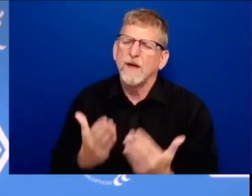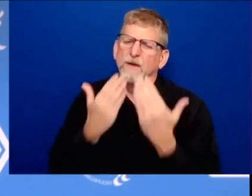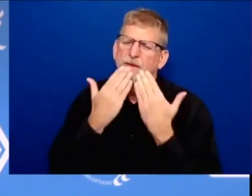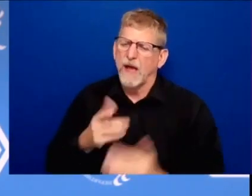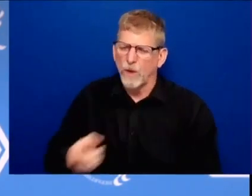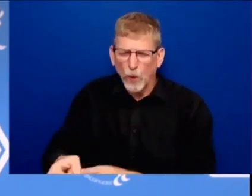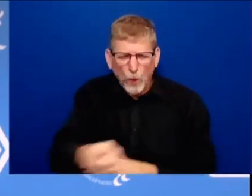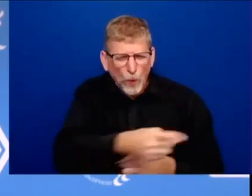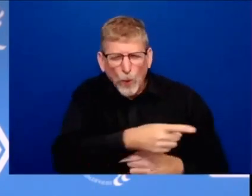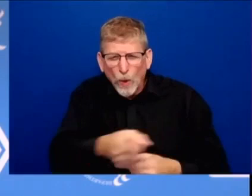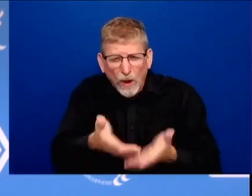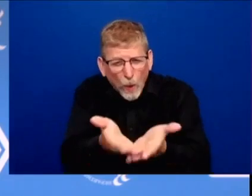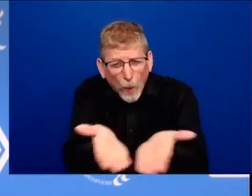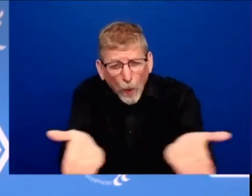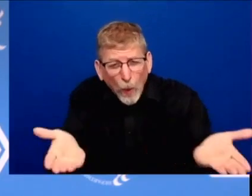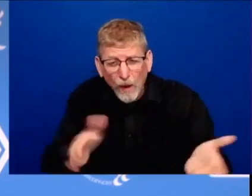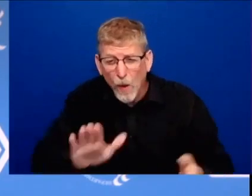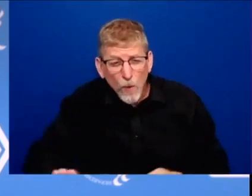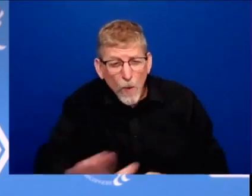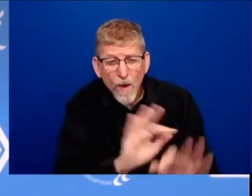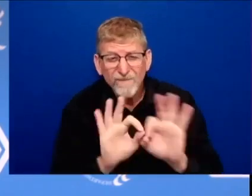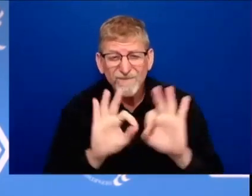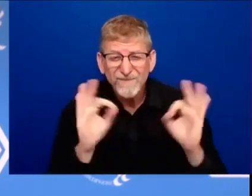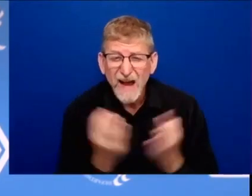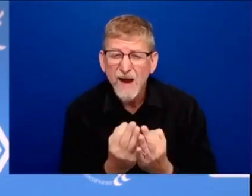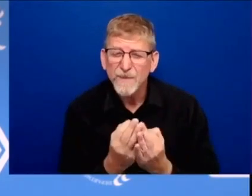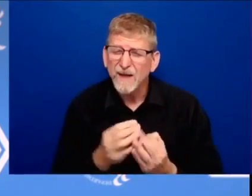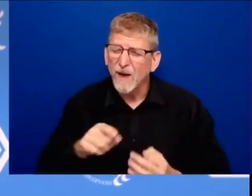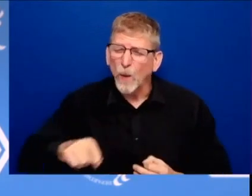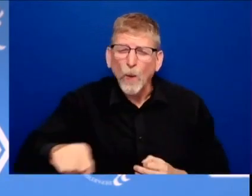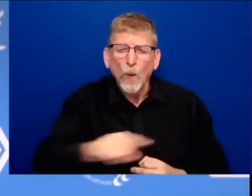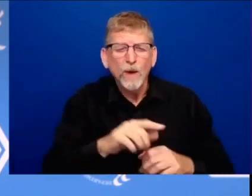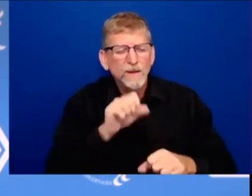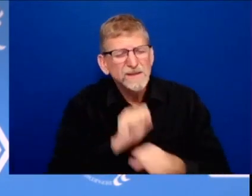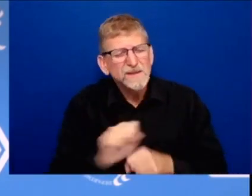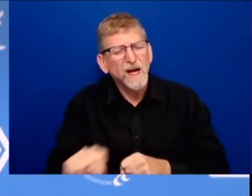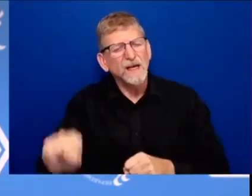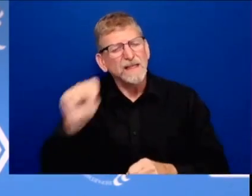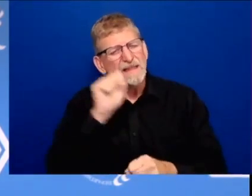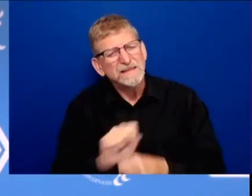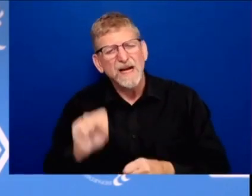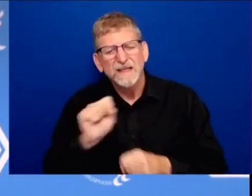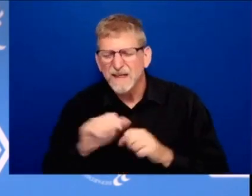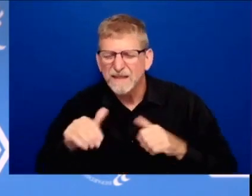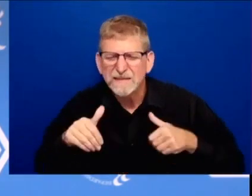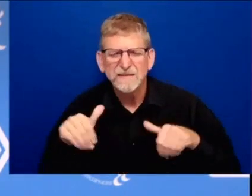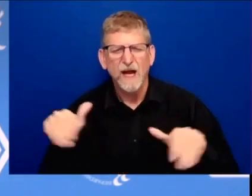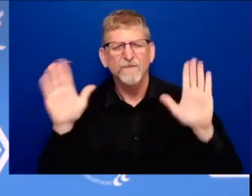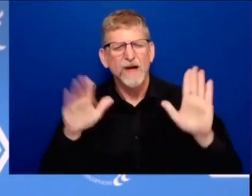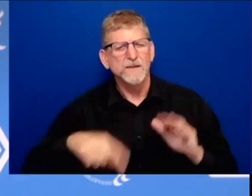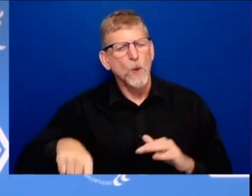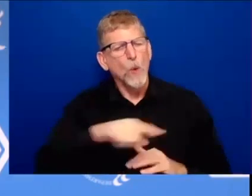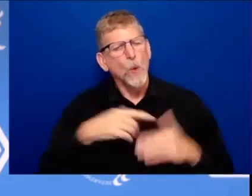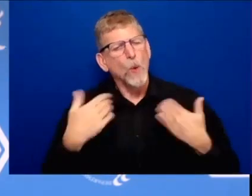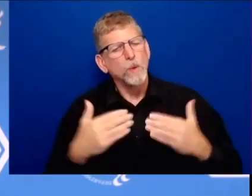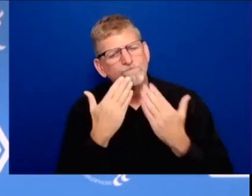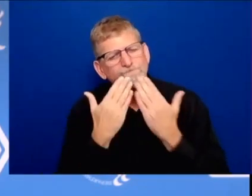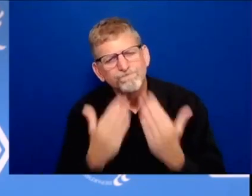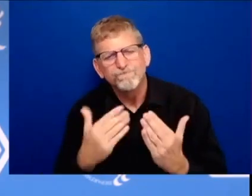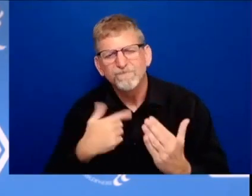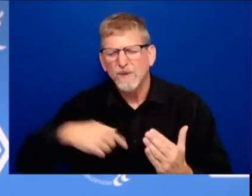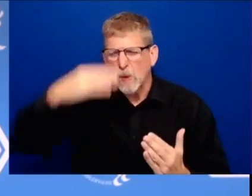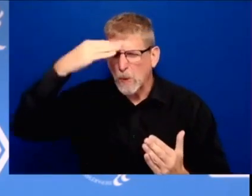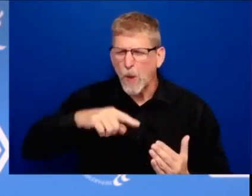for there is no doubt your family sacrificed a great deal for the endless hours you put in to save the rest of us